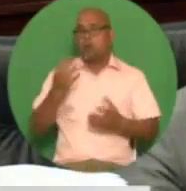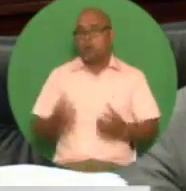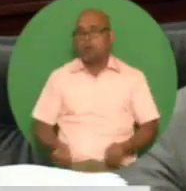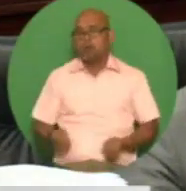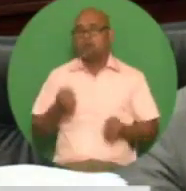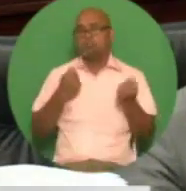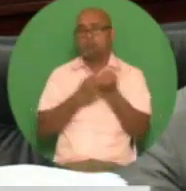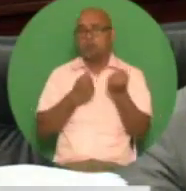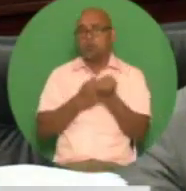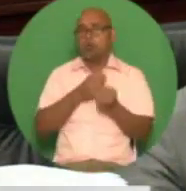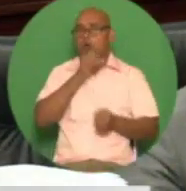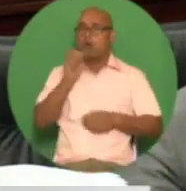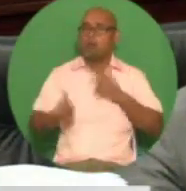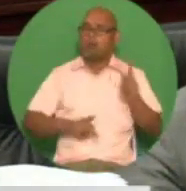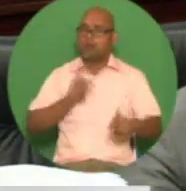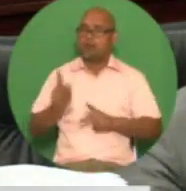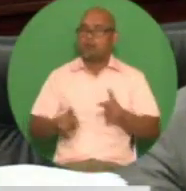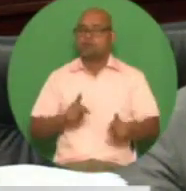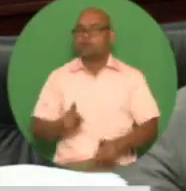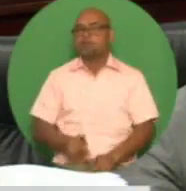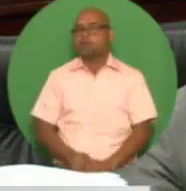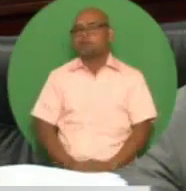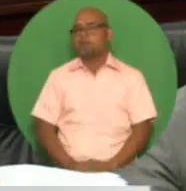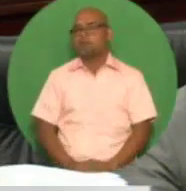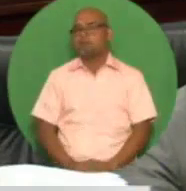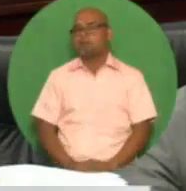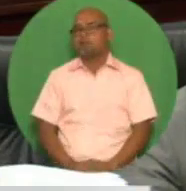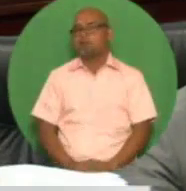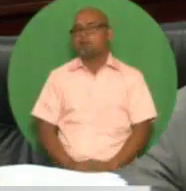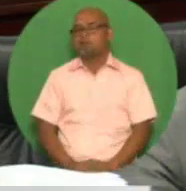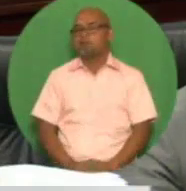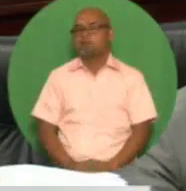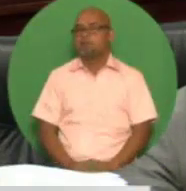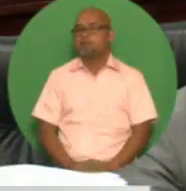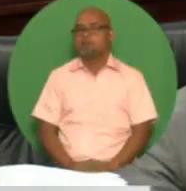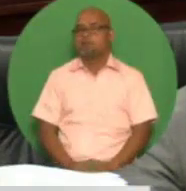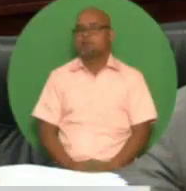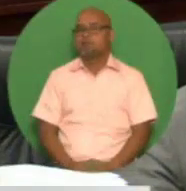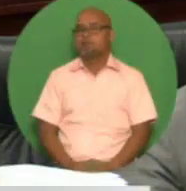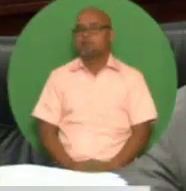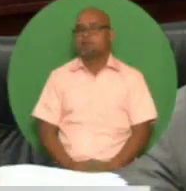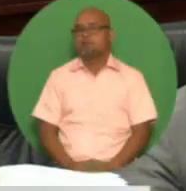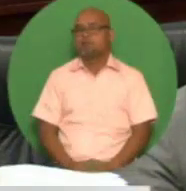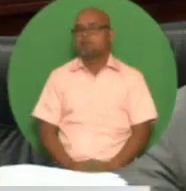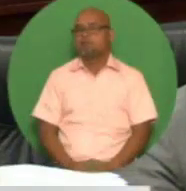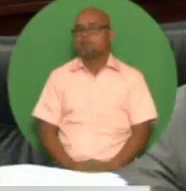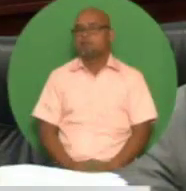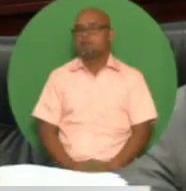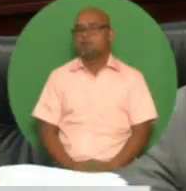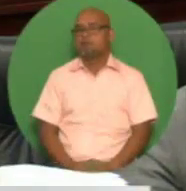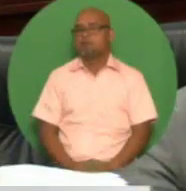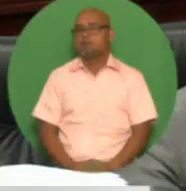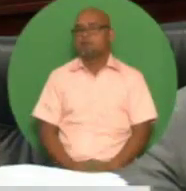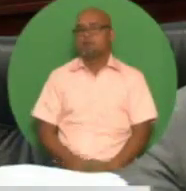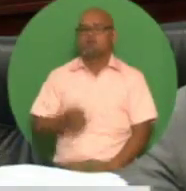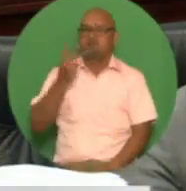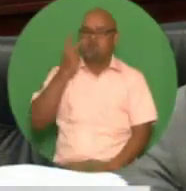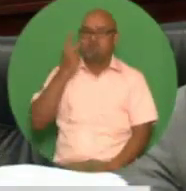by increasing the cap on joint incomes received by retirees in respect of national insurance and old age pension